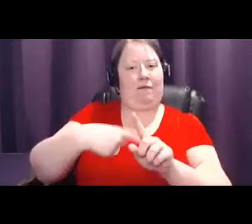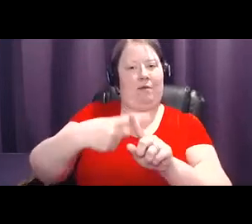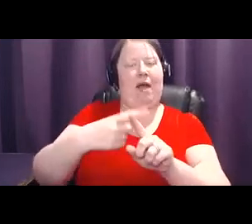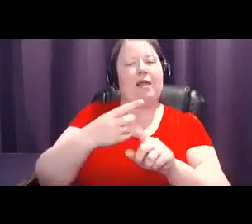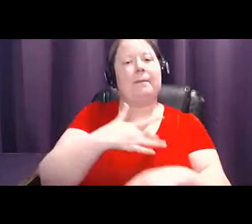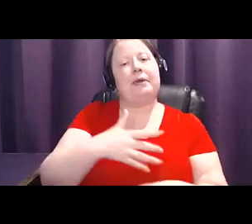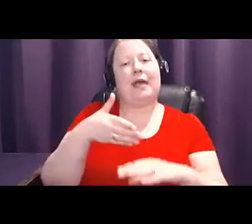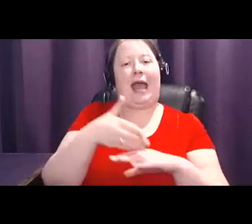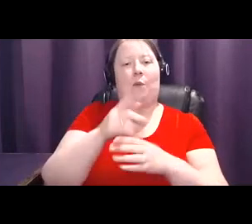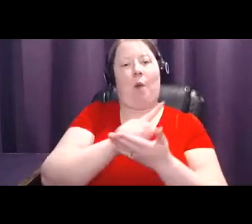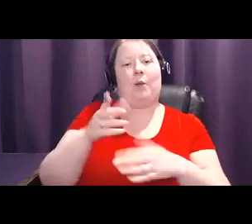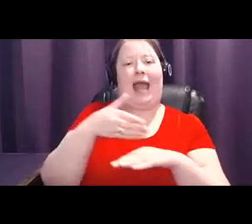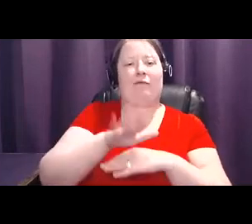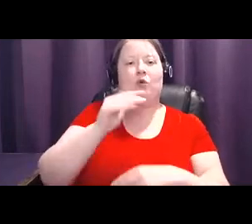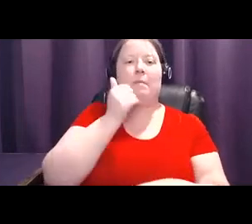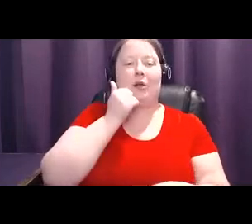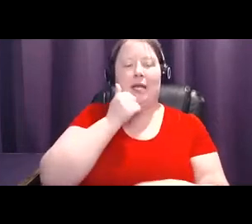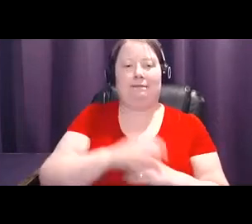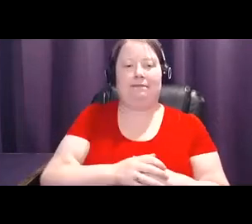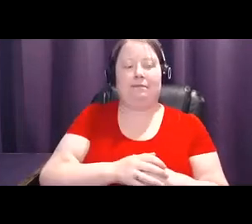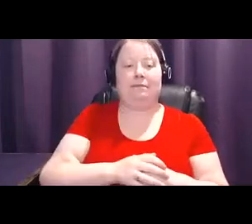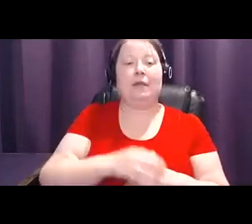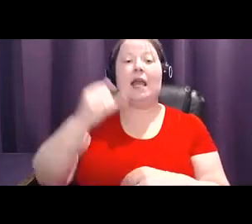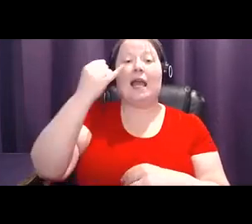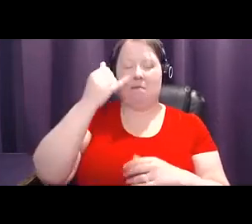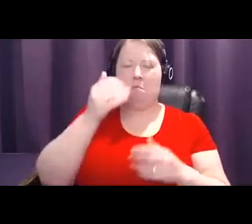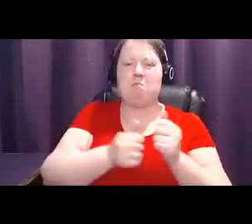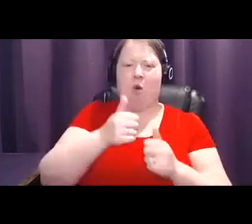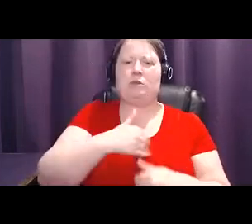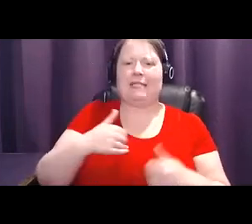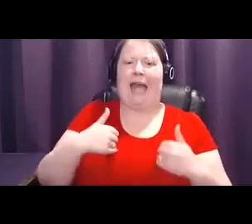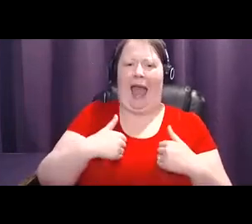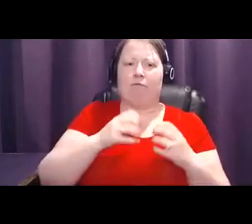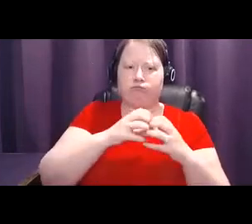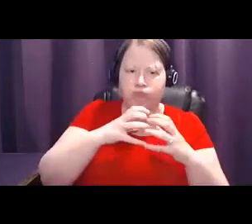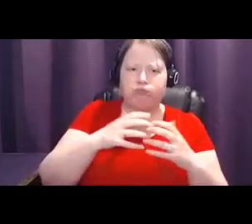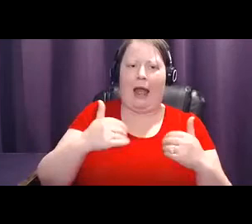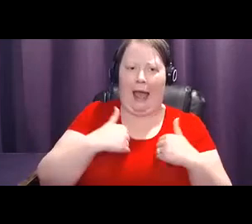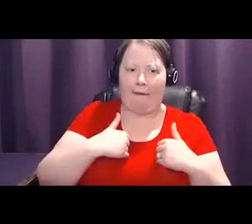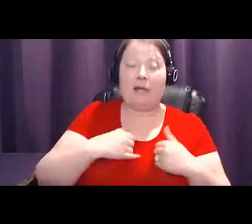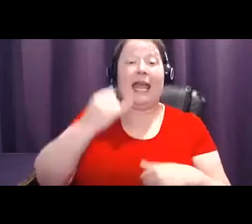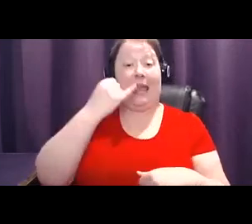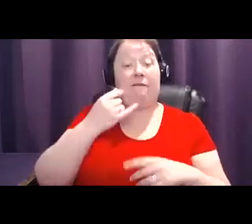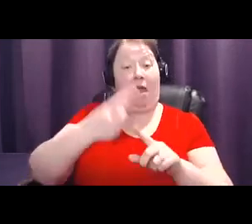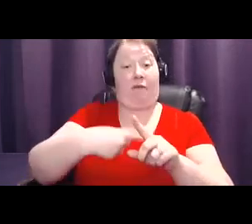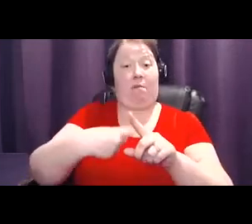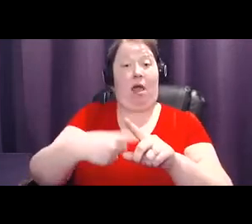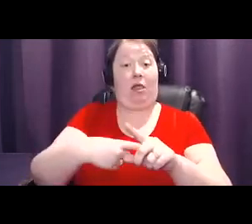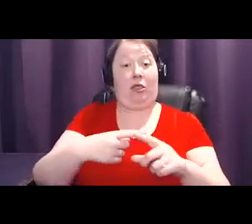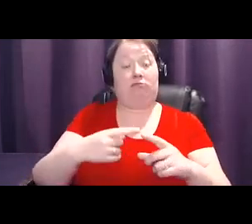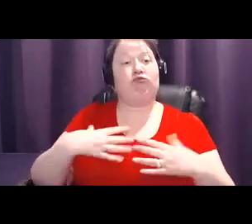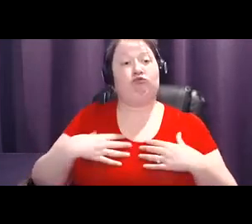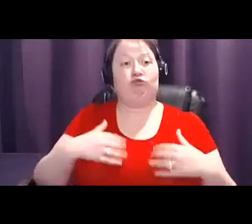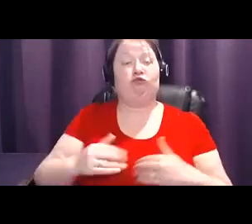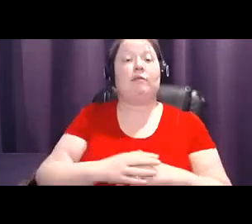That's normal. If you do a self-exam every month, you'll feel if something new pops up. If you find something new, go to your